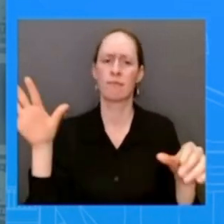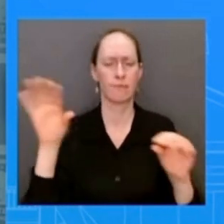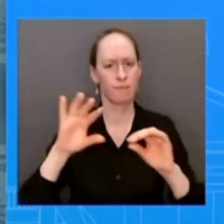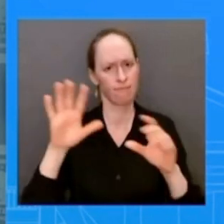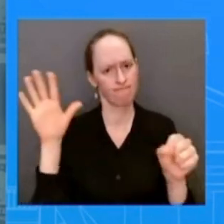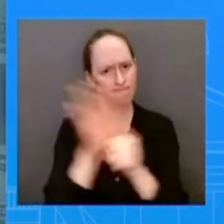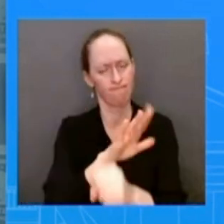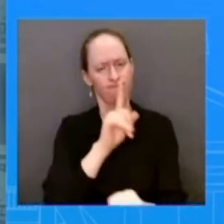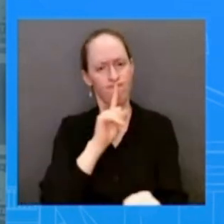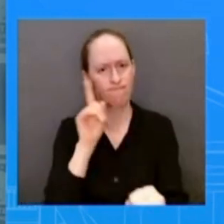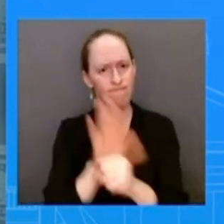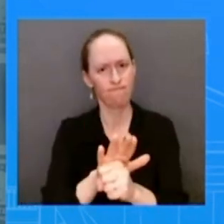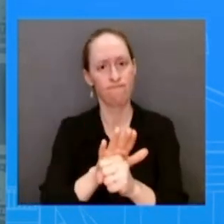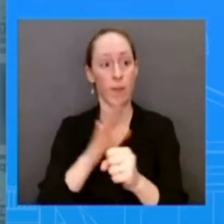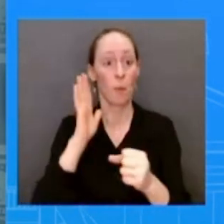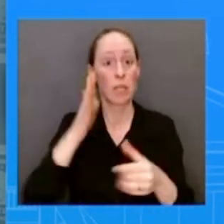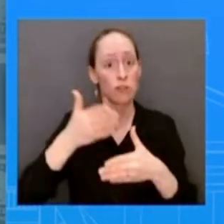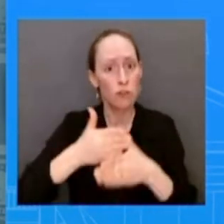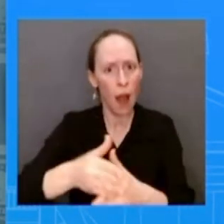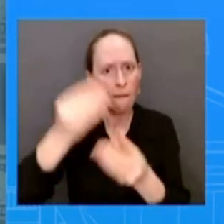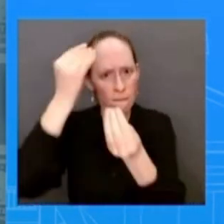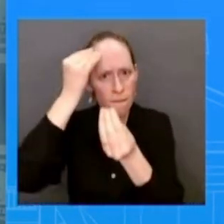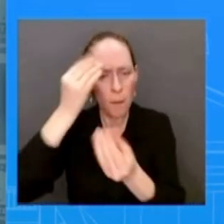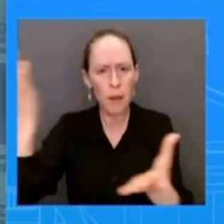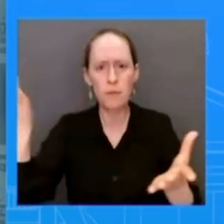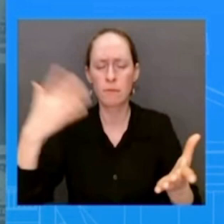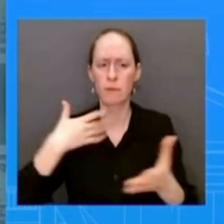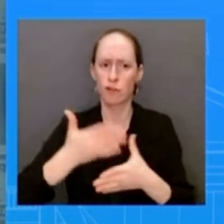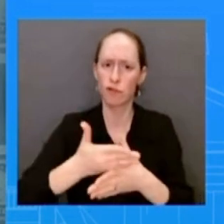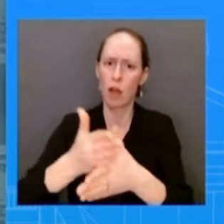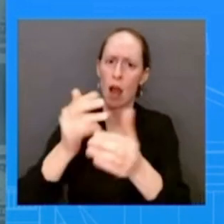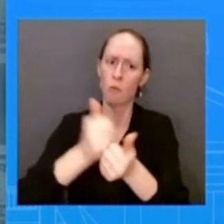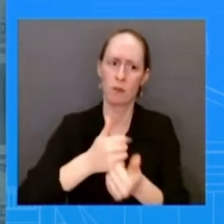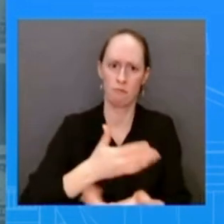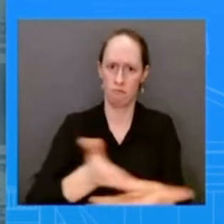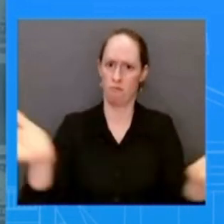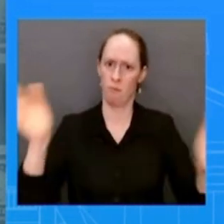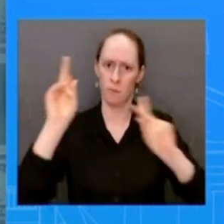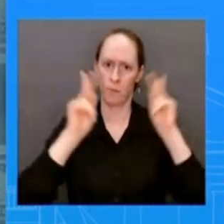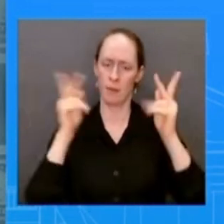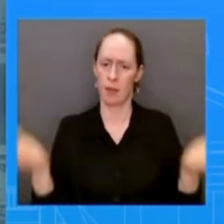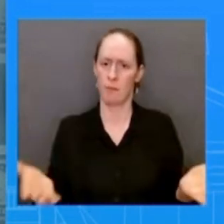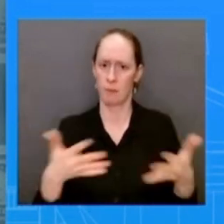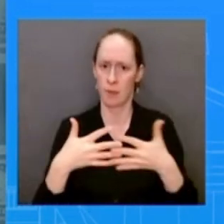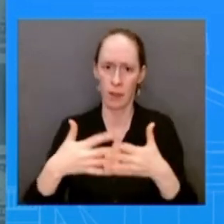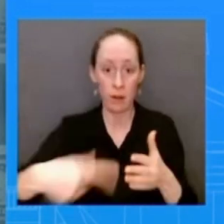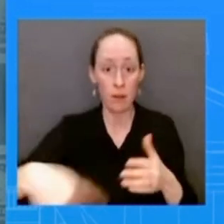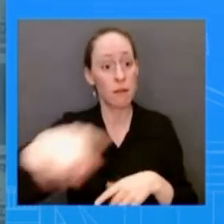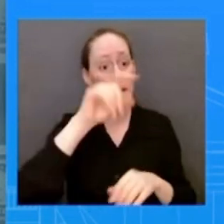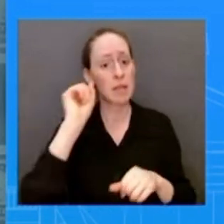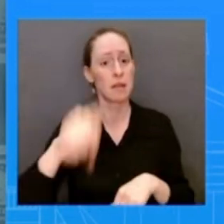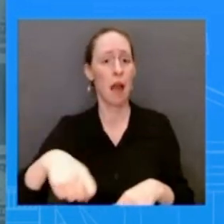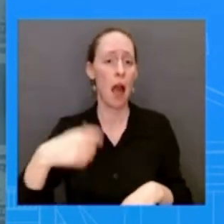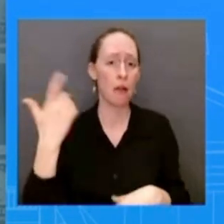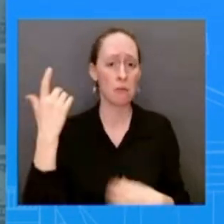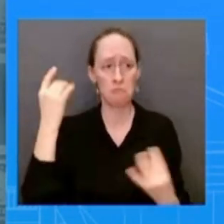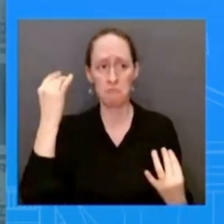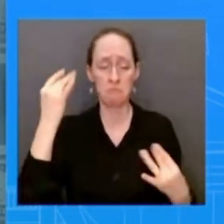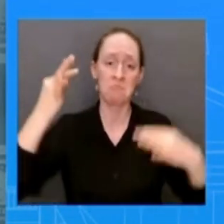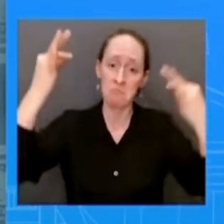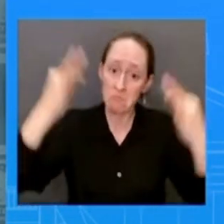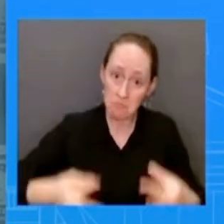can make informed uh state uh inform travel decisions as you all know the state department is clearly a department that